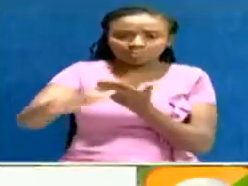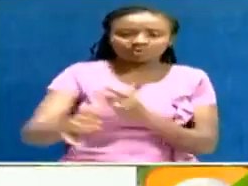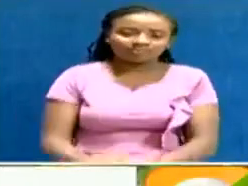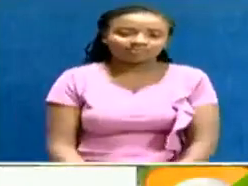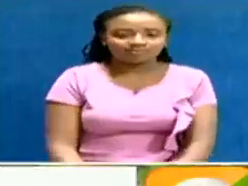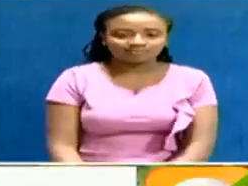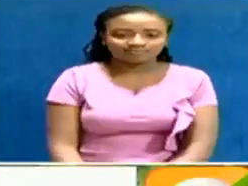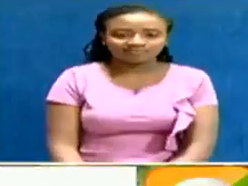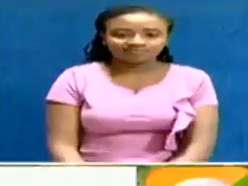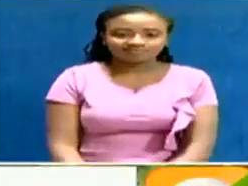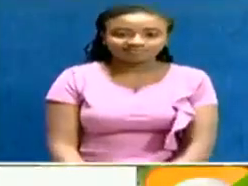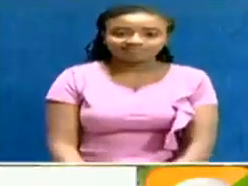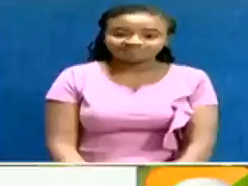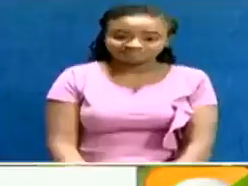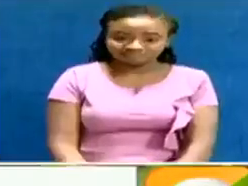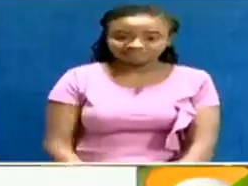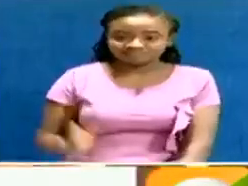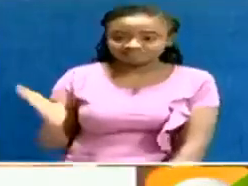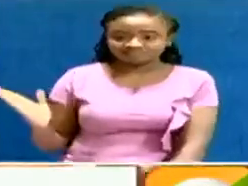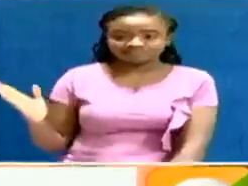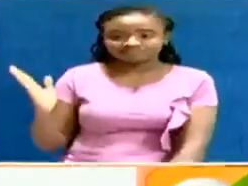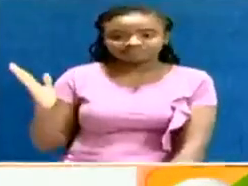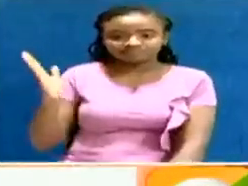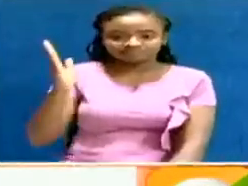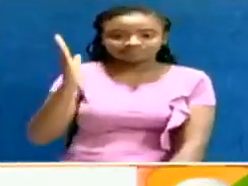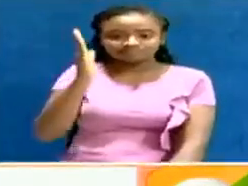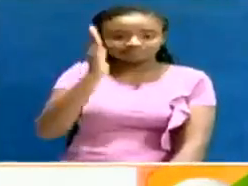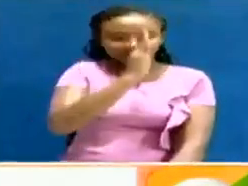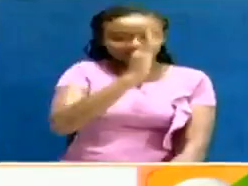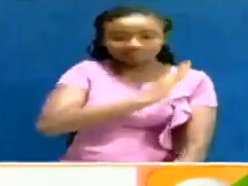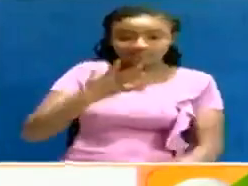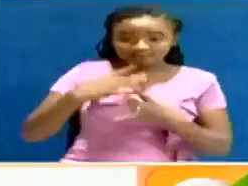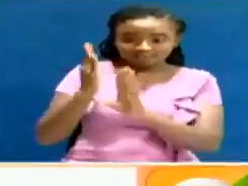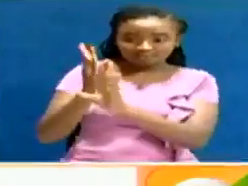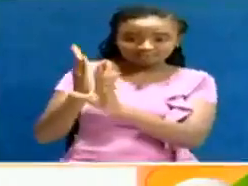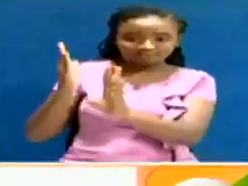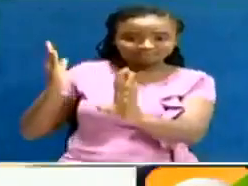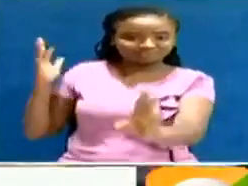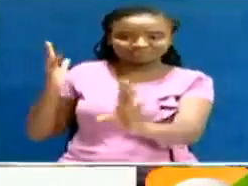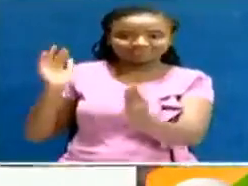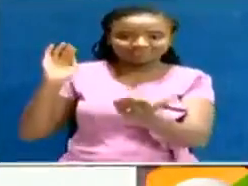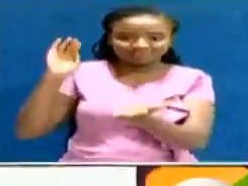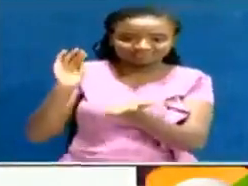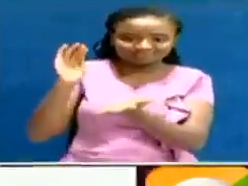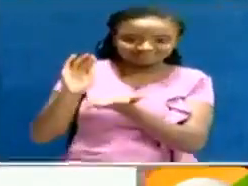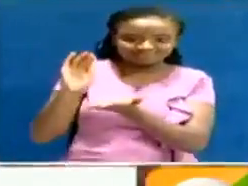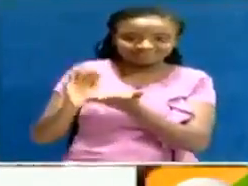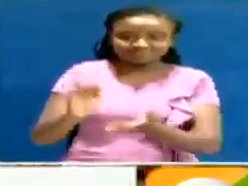But as the day progressed, queues got shorter, with fewer people turning up for the exercise.